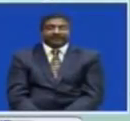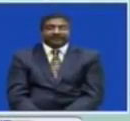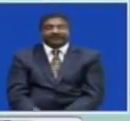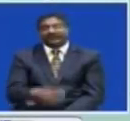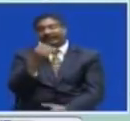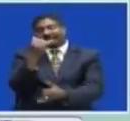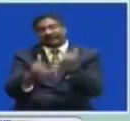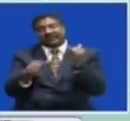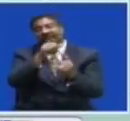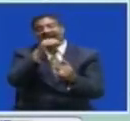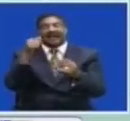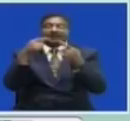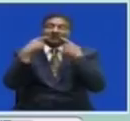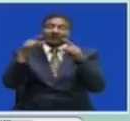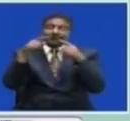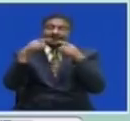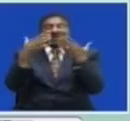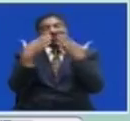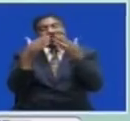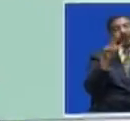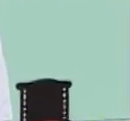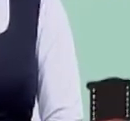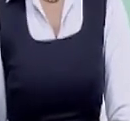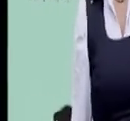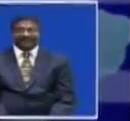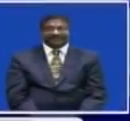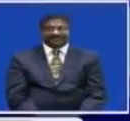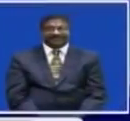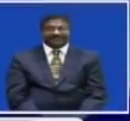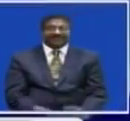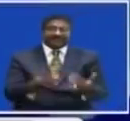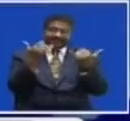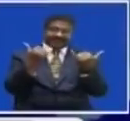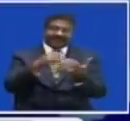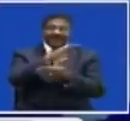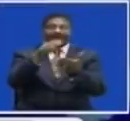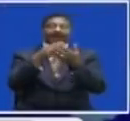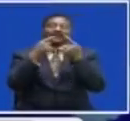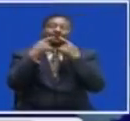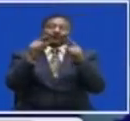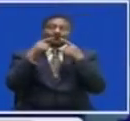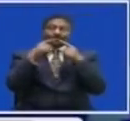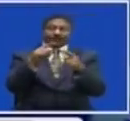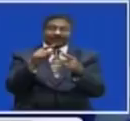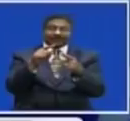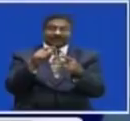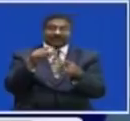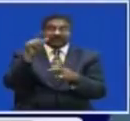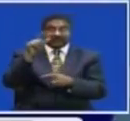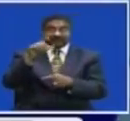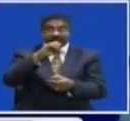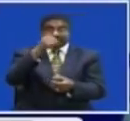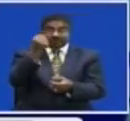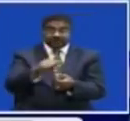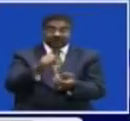That's all we had For you on Agriculture News Thank you for watching The rest of the news Chilanga Member of Parliament